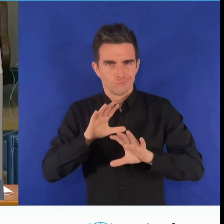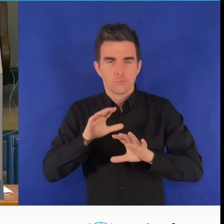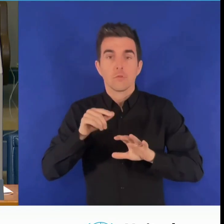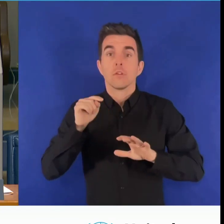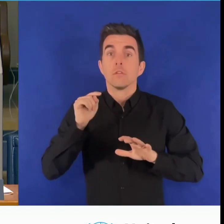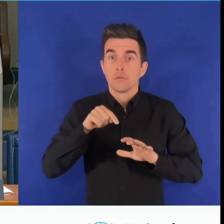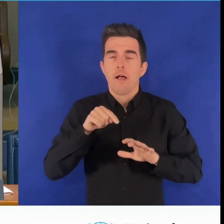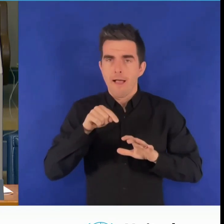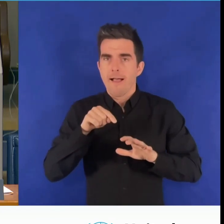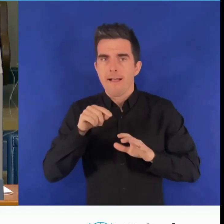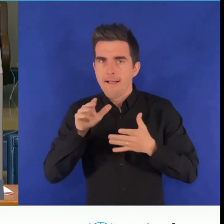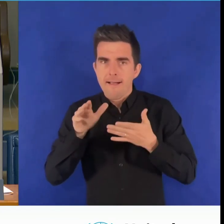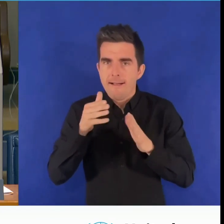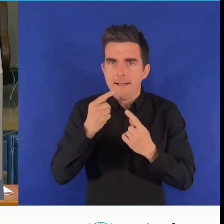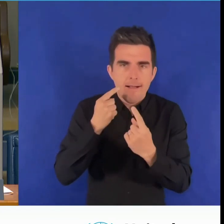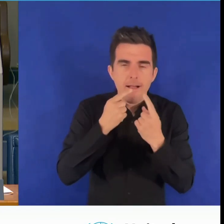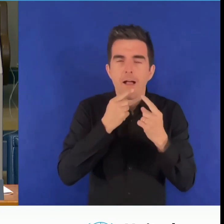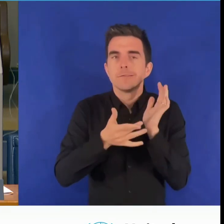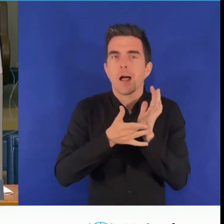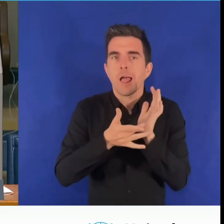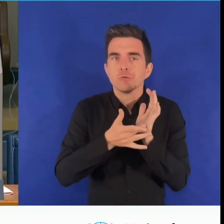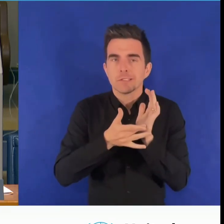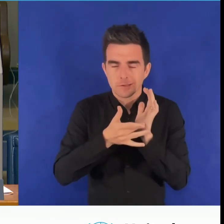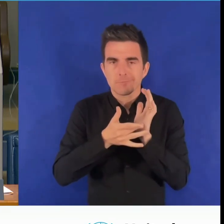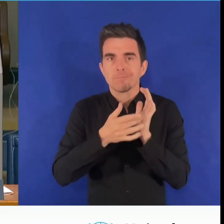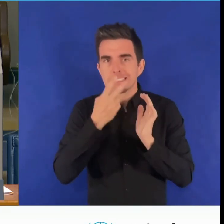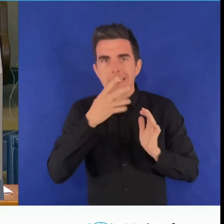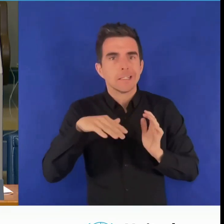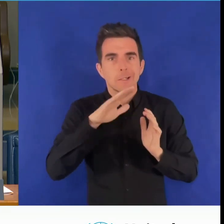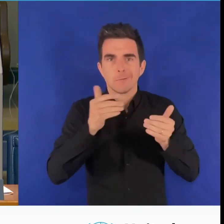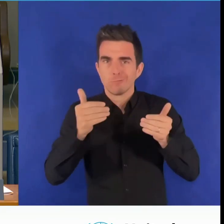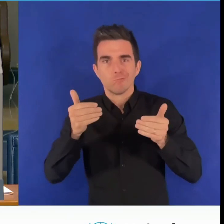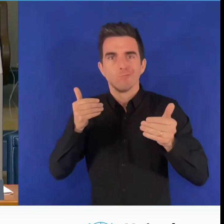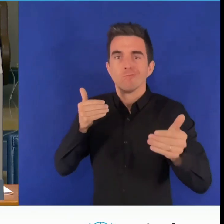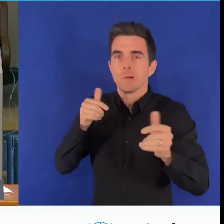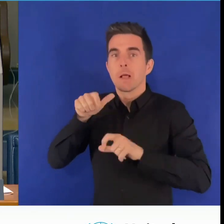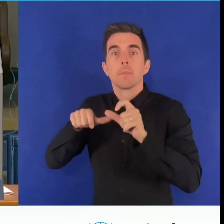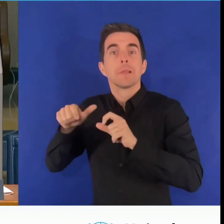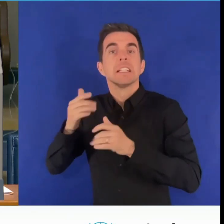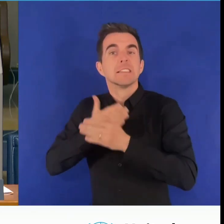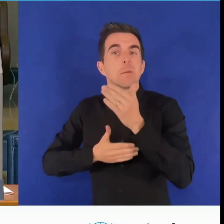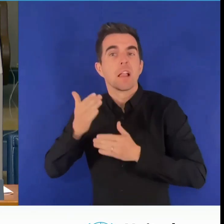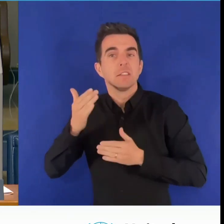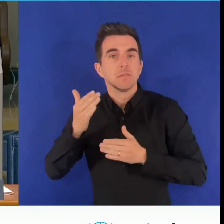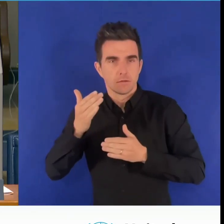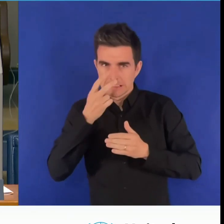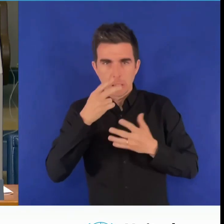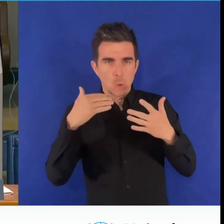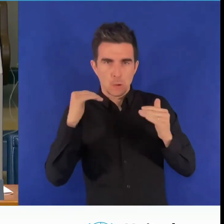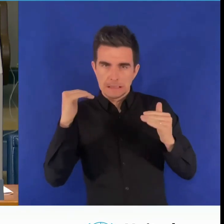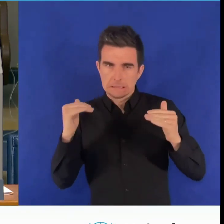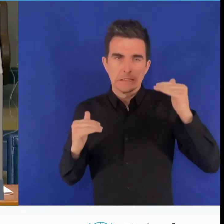divide between developed and developing countries. The many examples we heard from our panelists and participants made it clear,